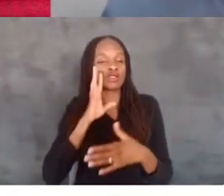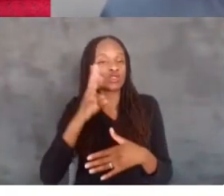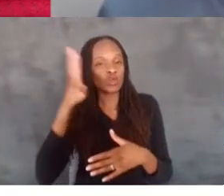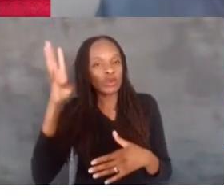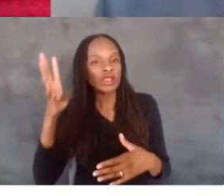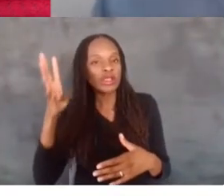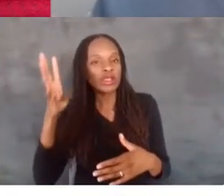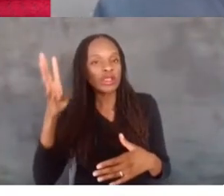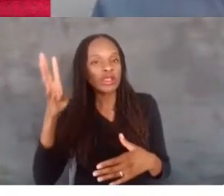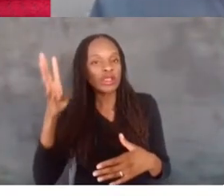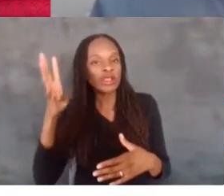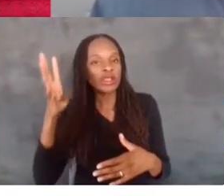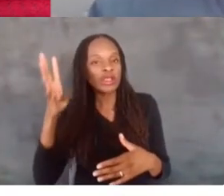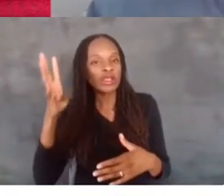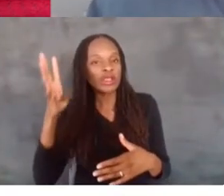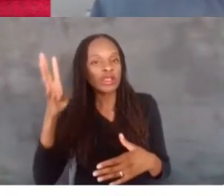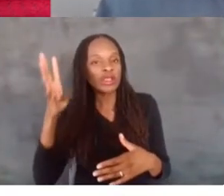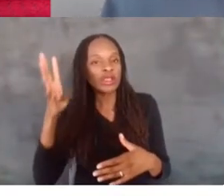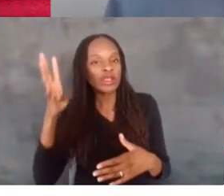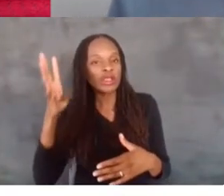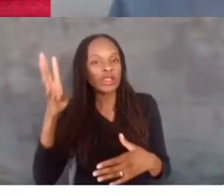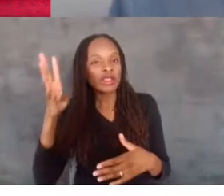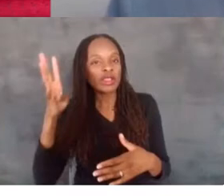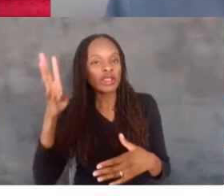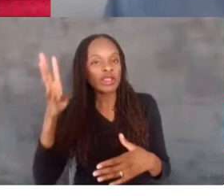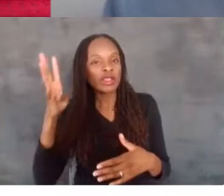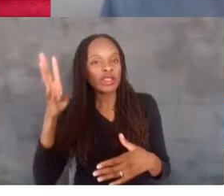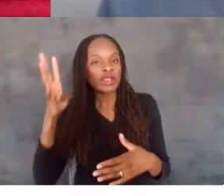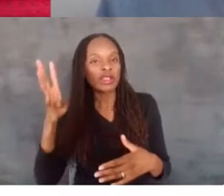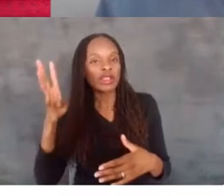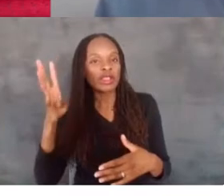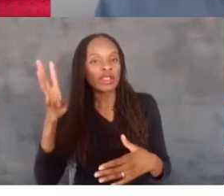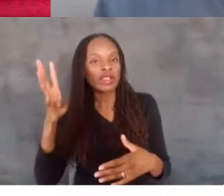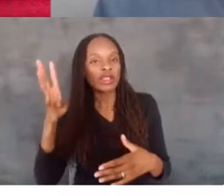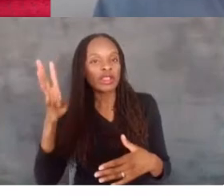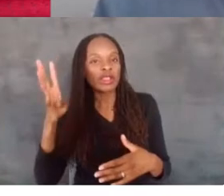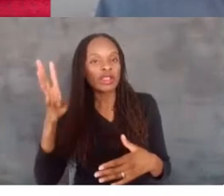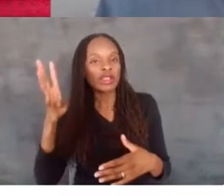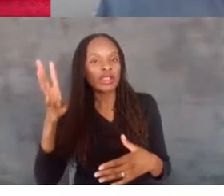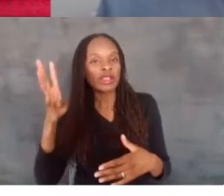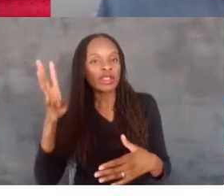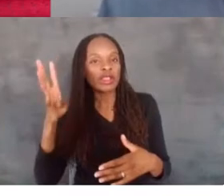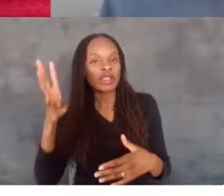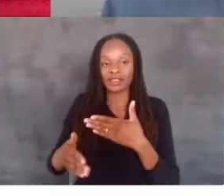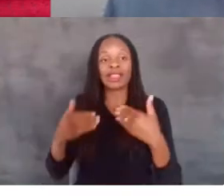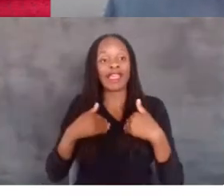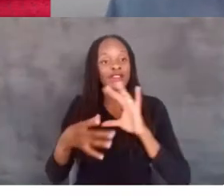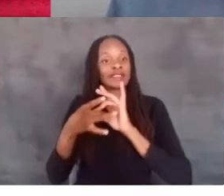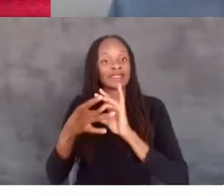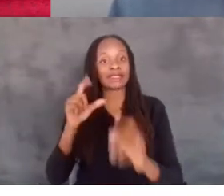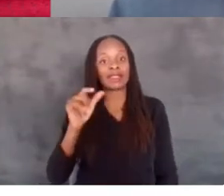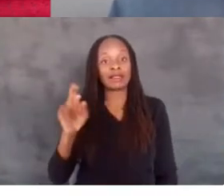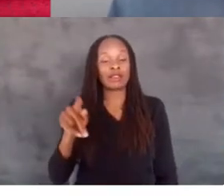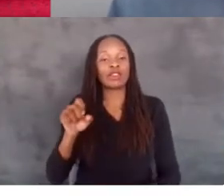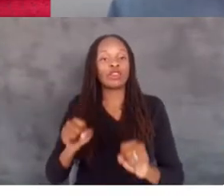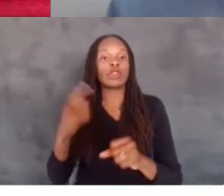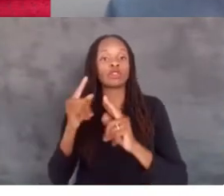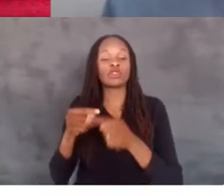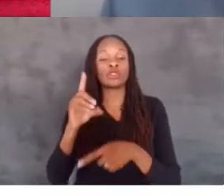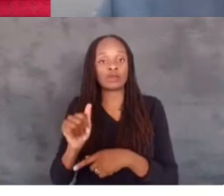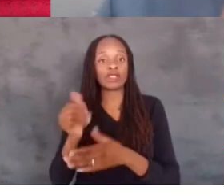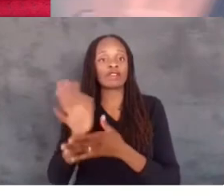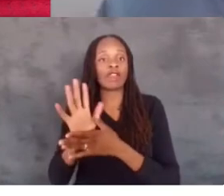the time frame? And so, you will see at the end, there's a link, but you can always go to disabilityfilmchallenge